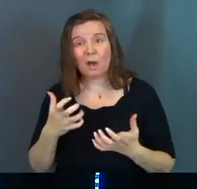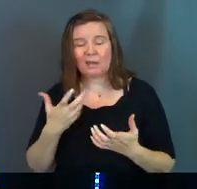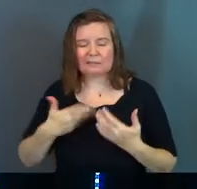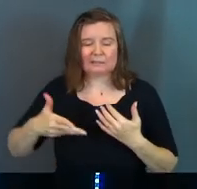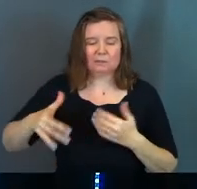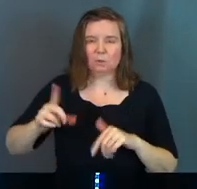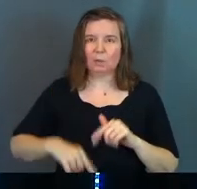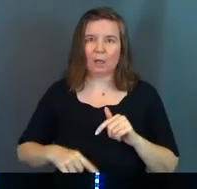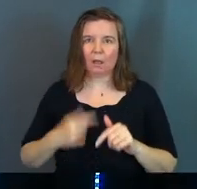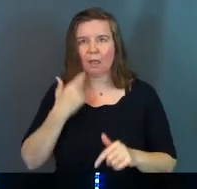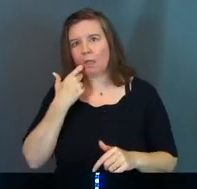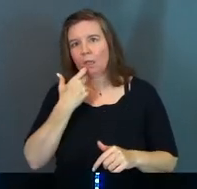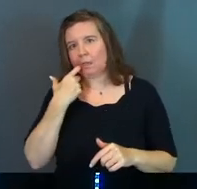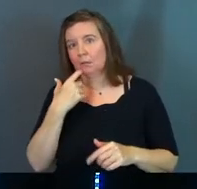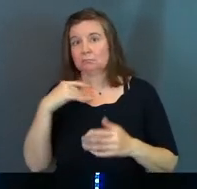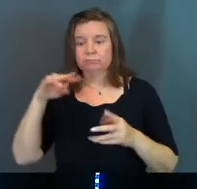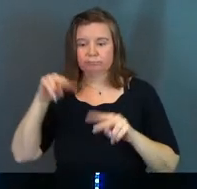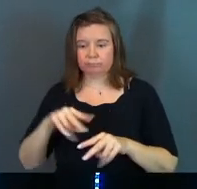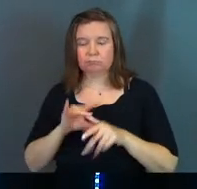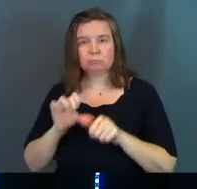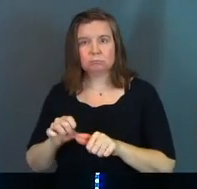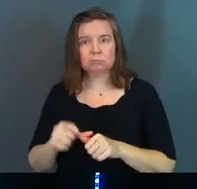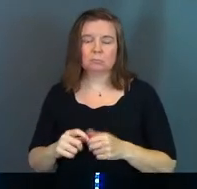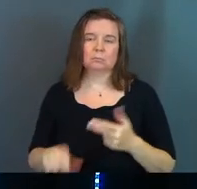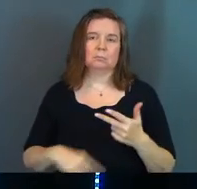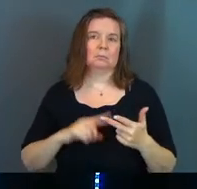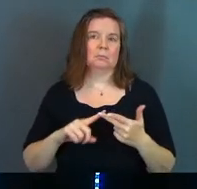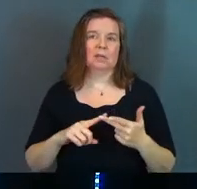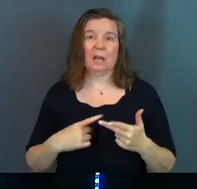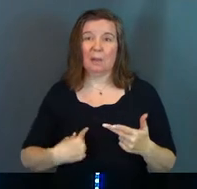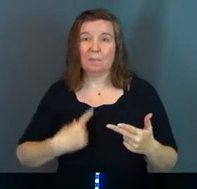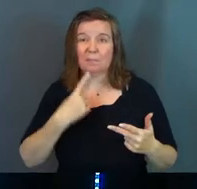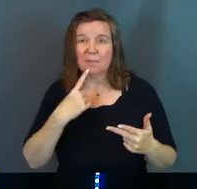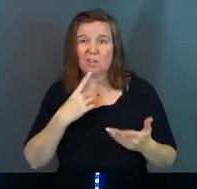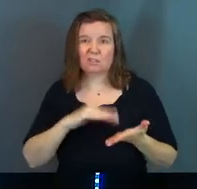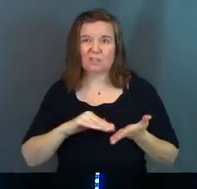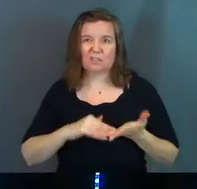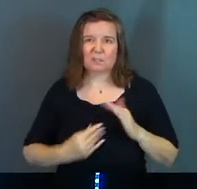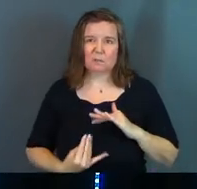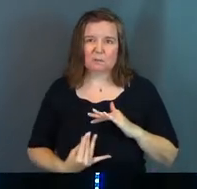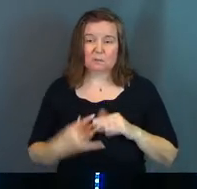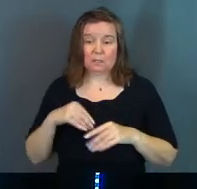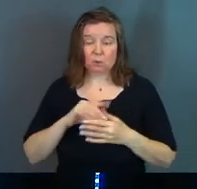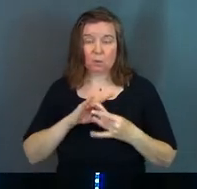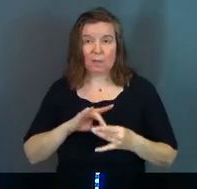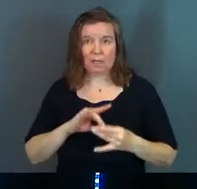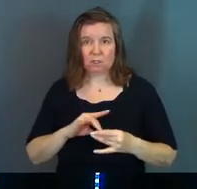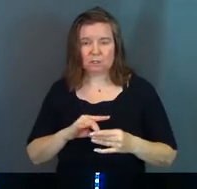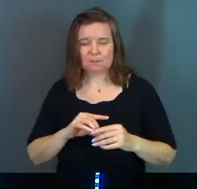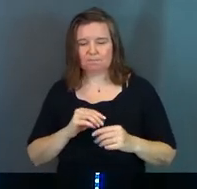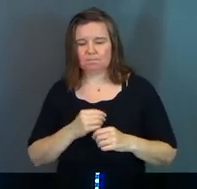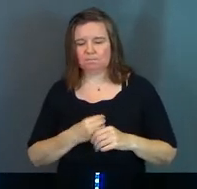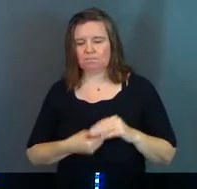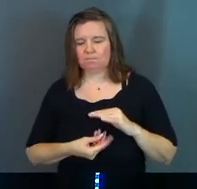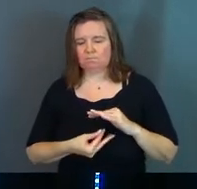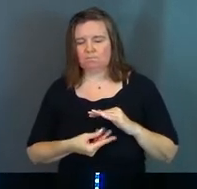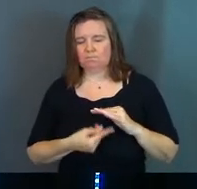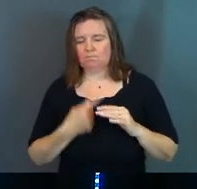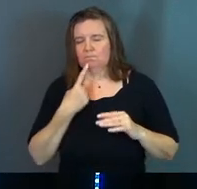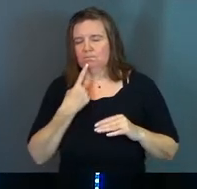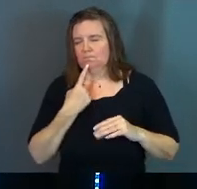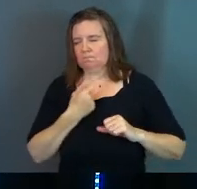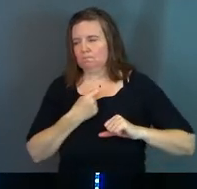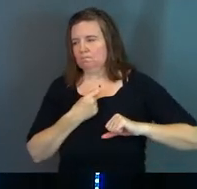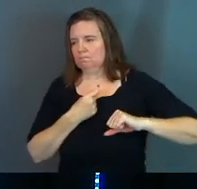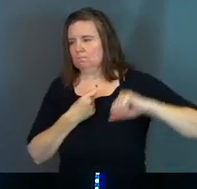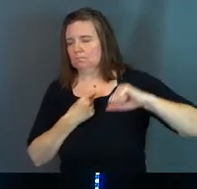to shake it, you can't shake it? You ever let bitterness and unforgiveness into a relationship and you want to shake it and you